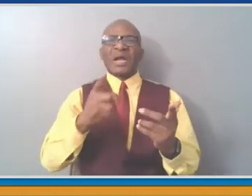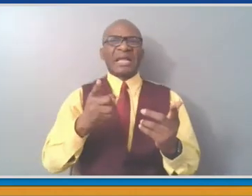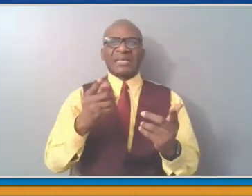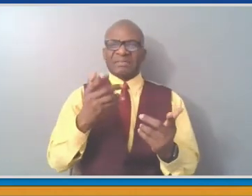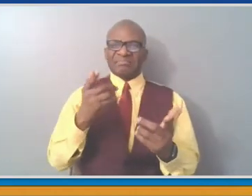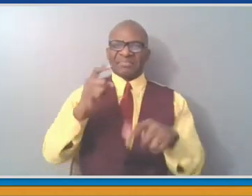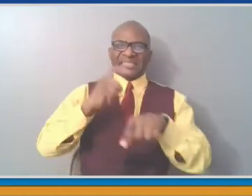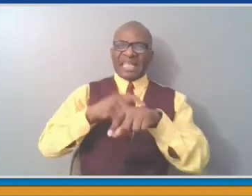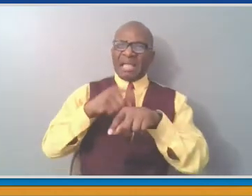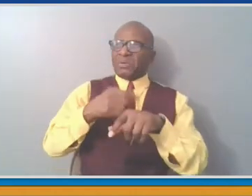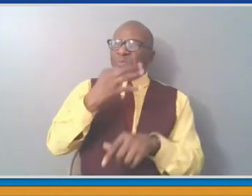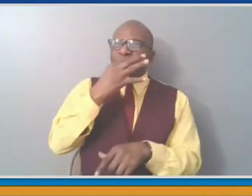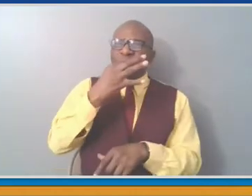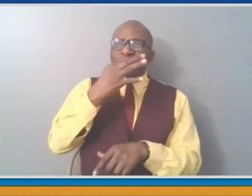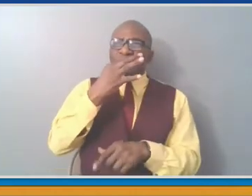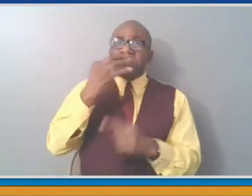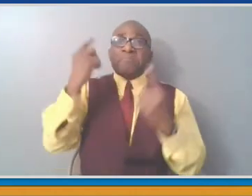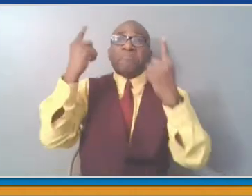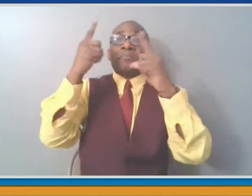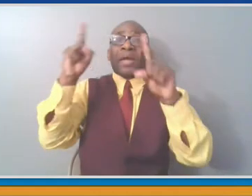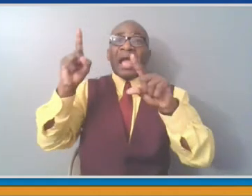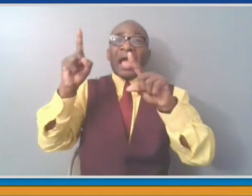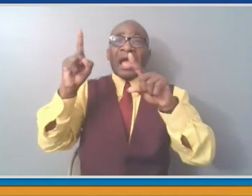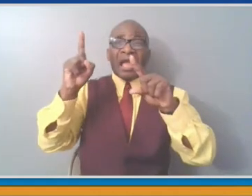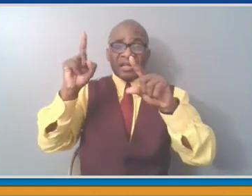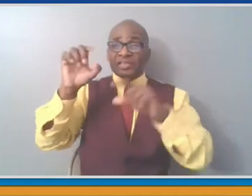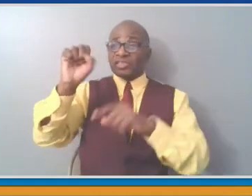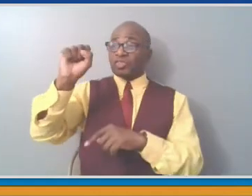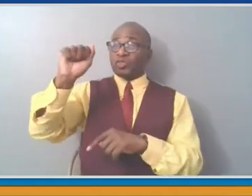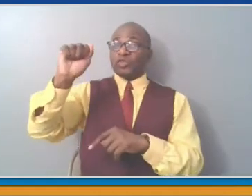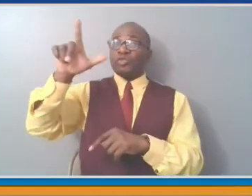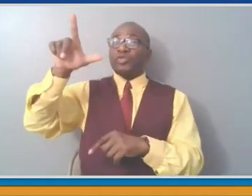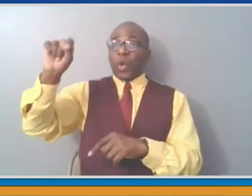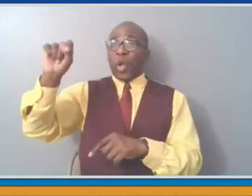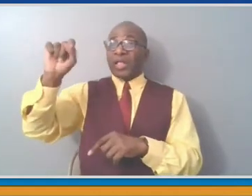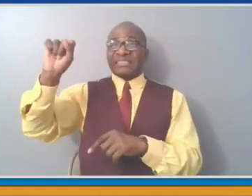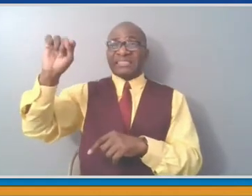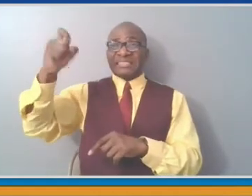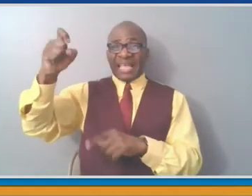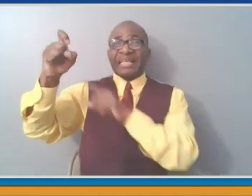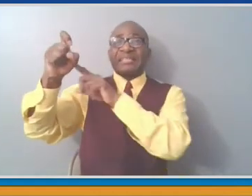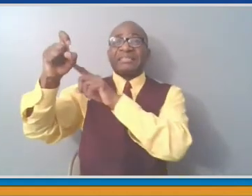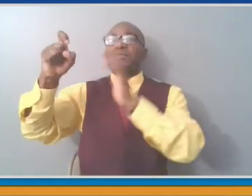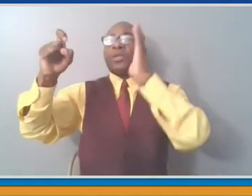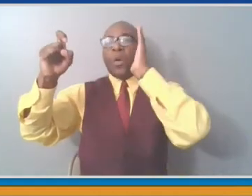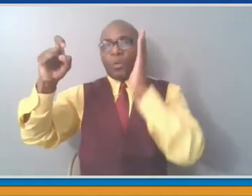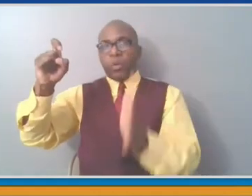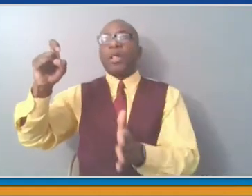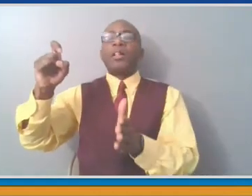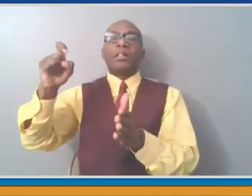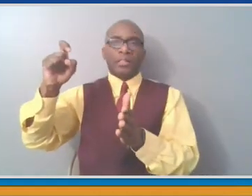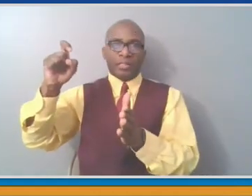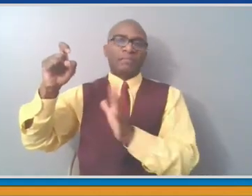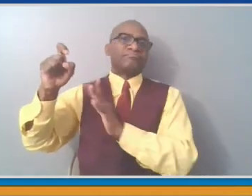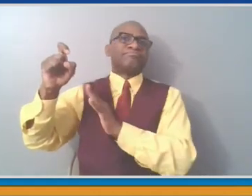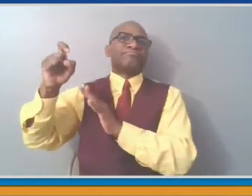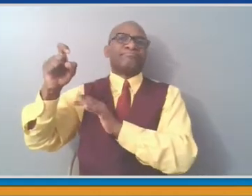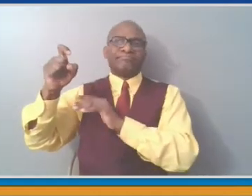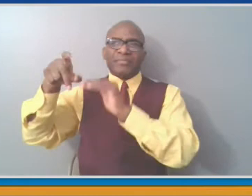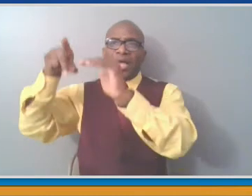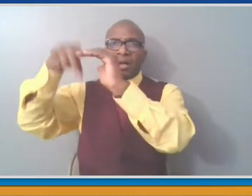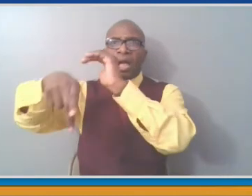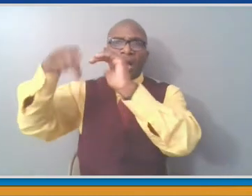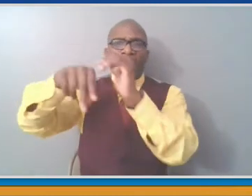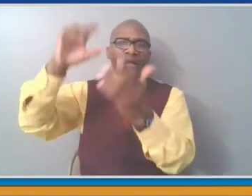an important break through their federal income tax to offset some of the costs of paying for those services. We thank our federal representatives on this issue.